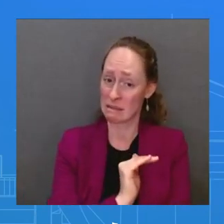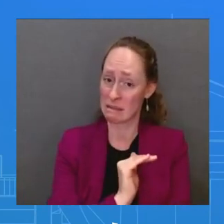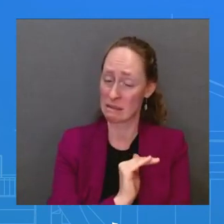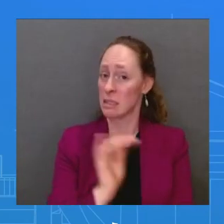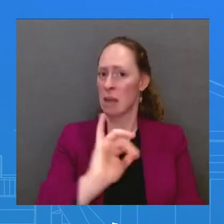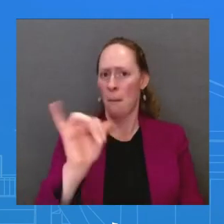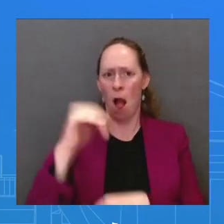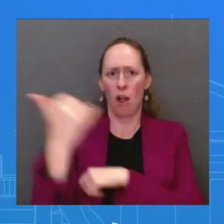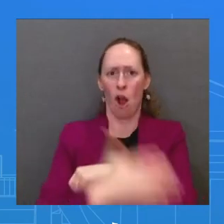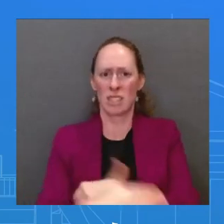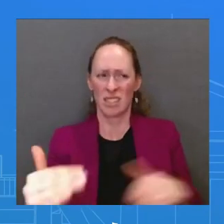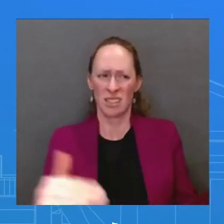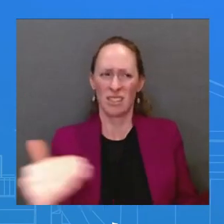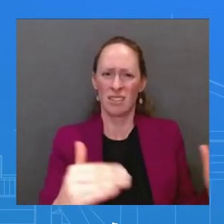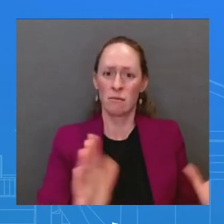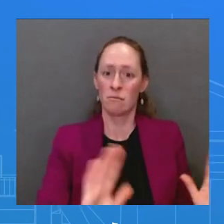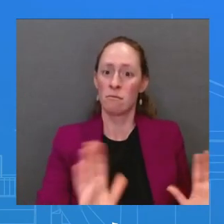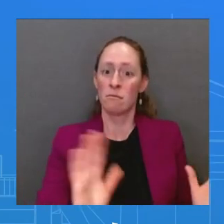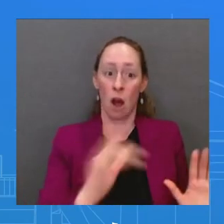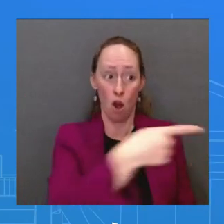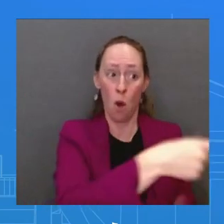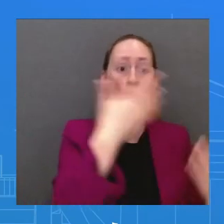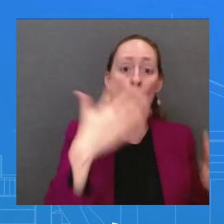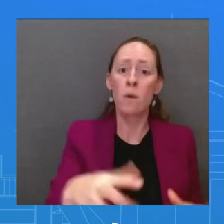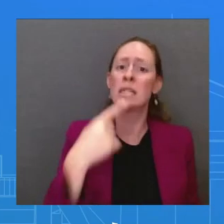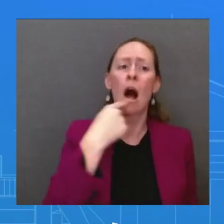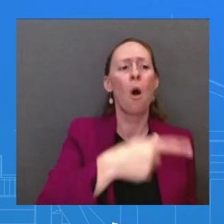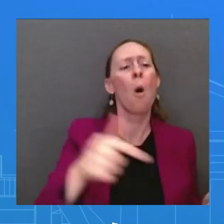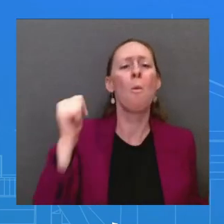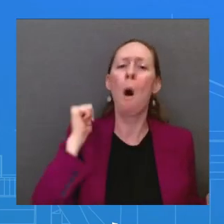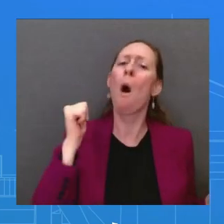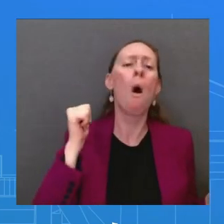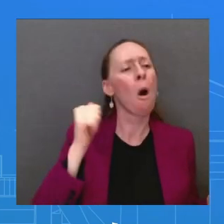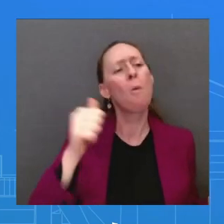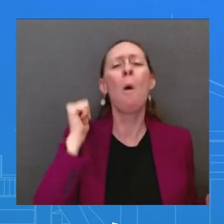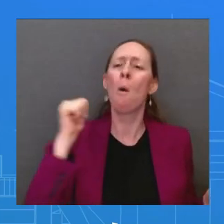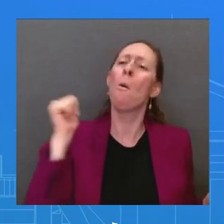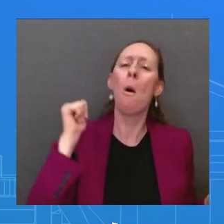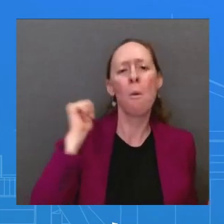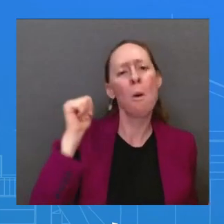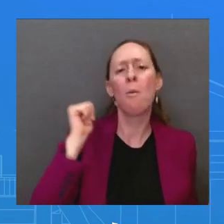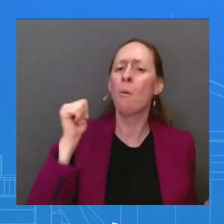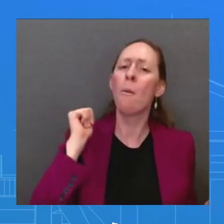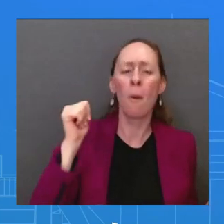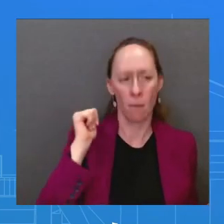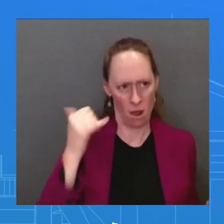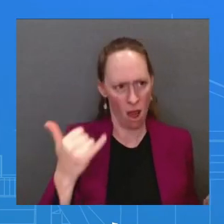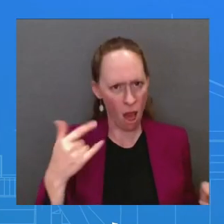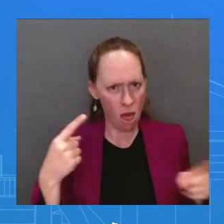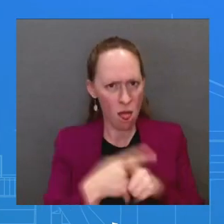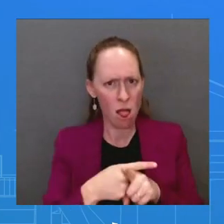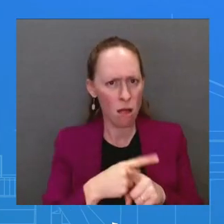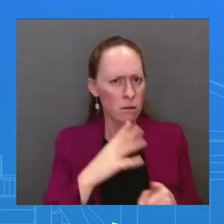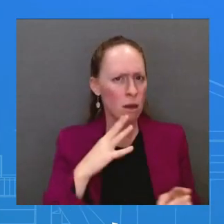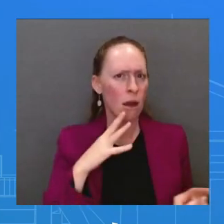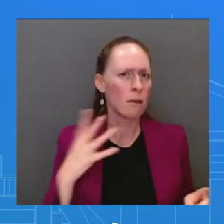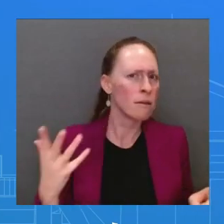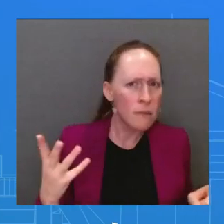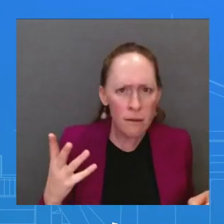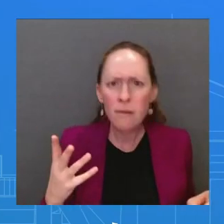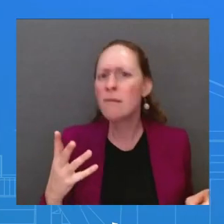going to provide these weapons. What has changed in their calculus is not something that I can speak to. That's in the mind of Kim Jong-un,